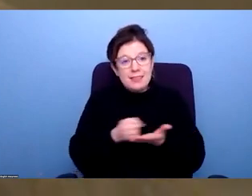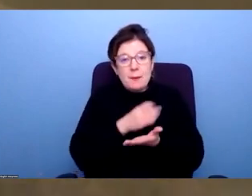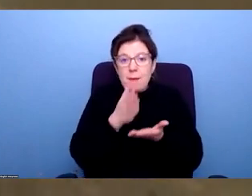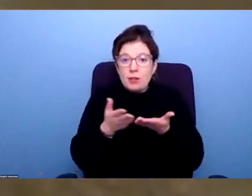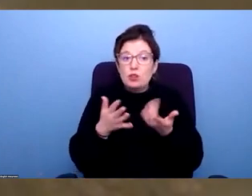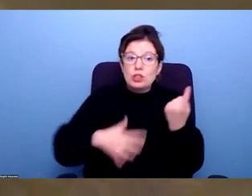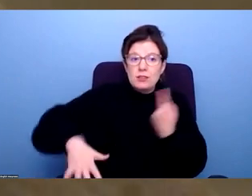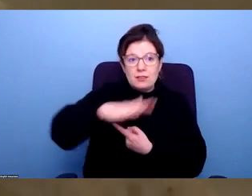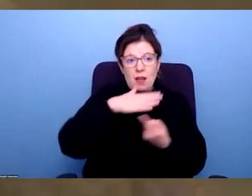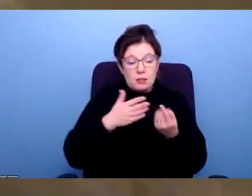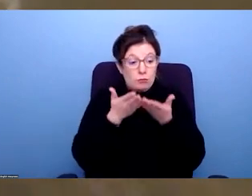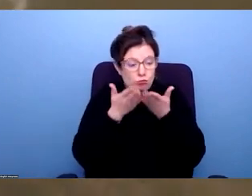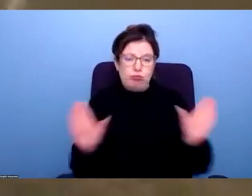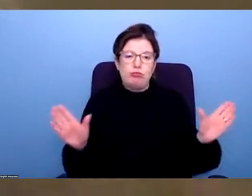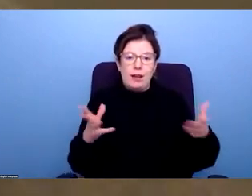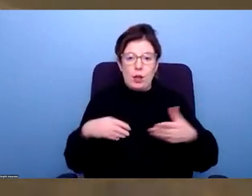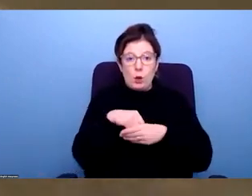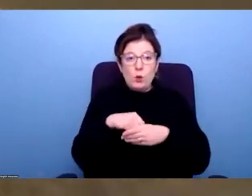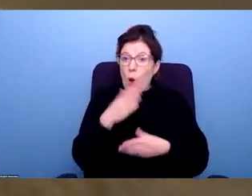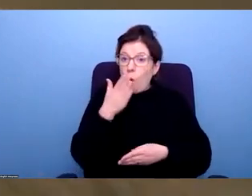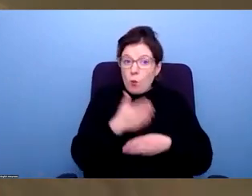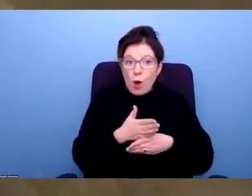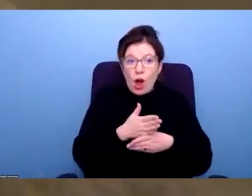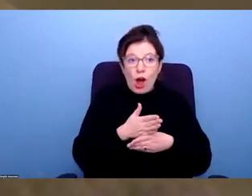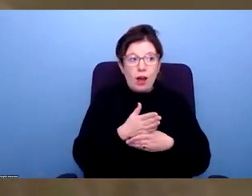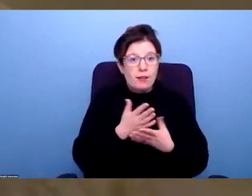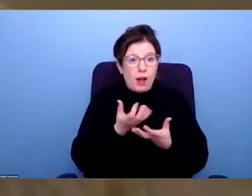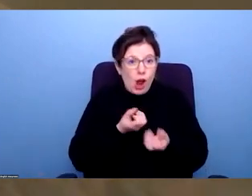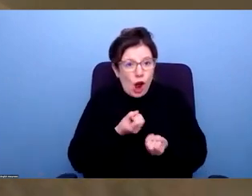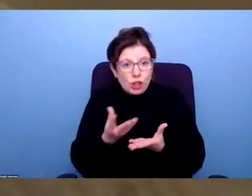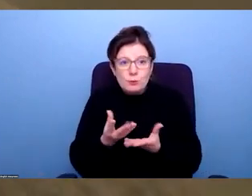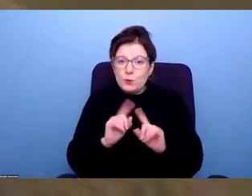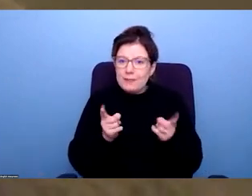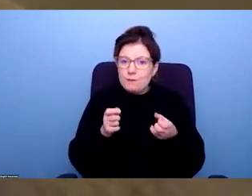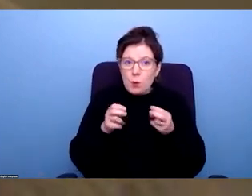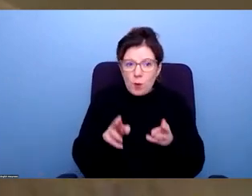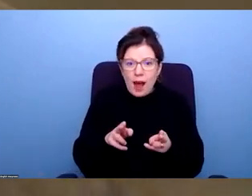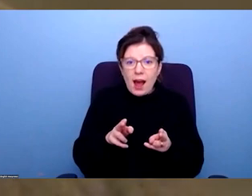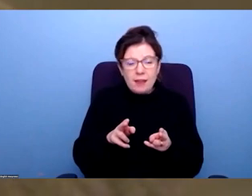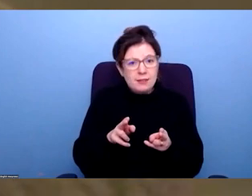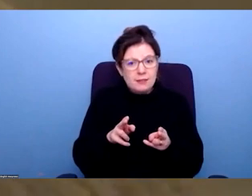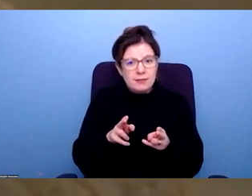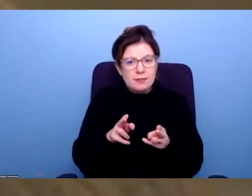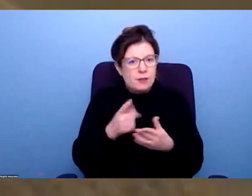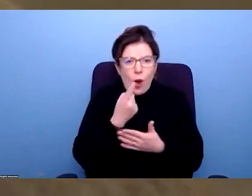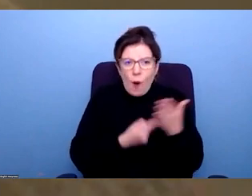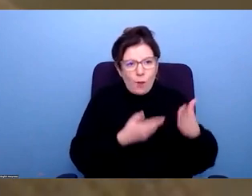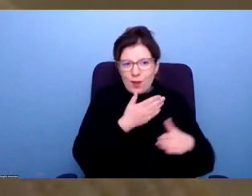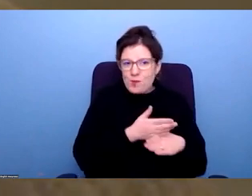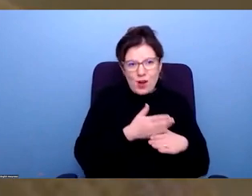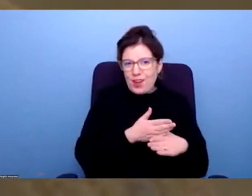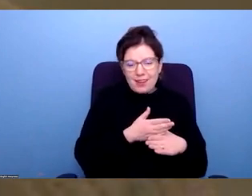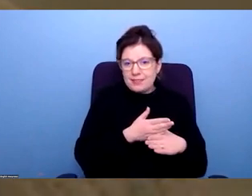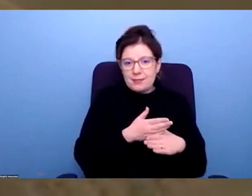society, whether that's in work, contributing or however people can best contribute to the society. I think